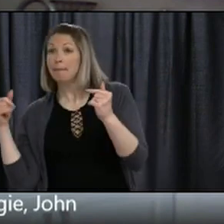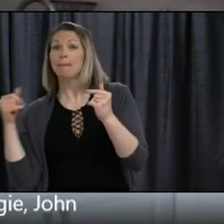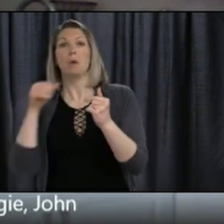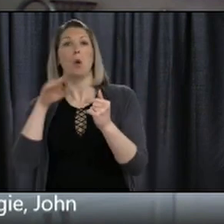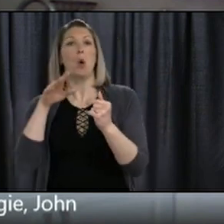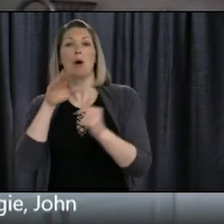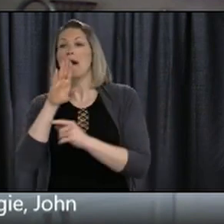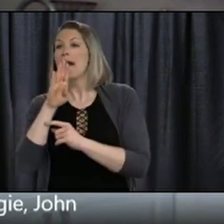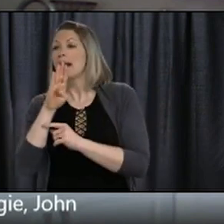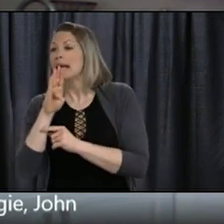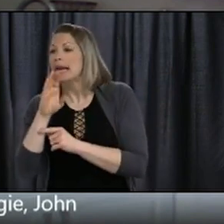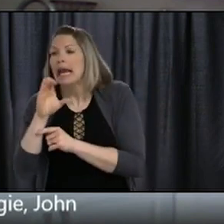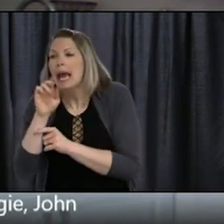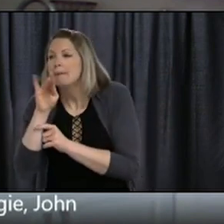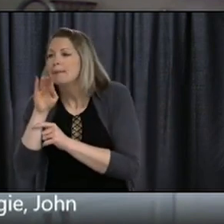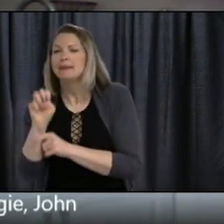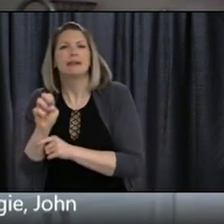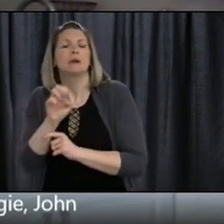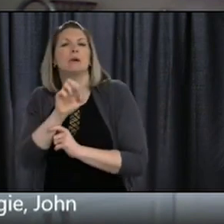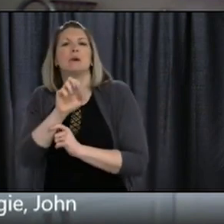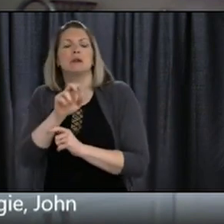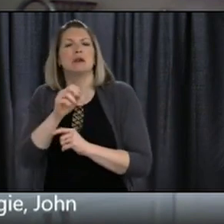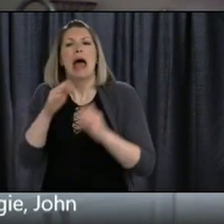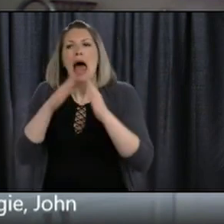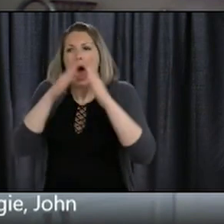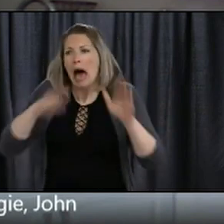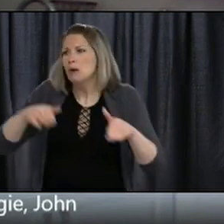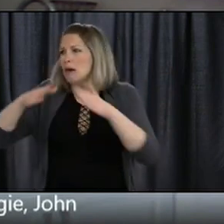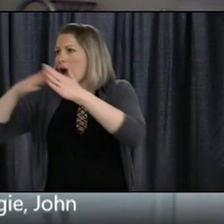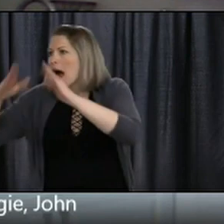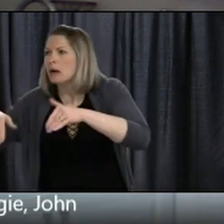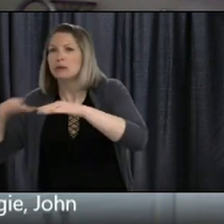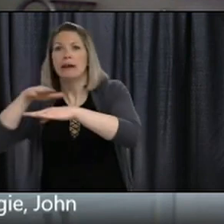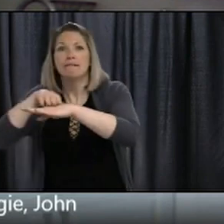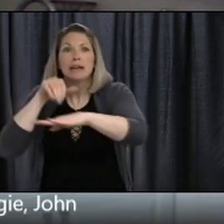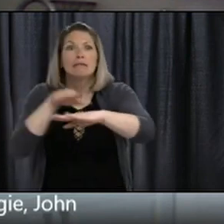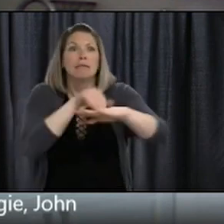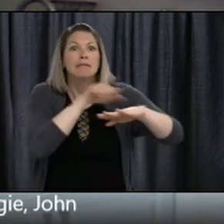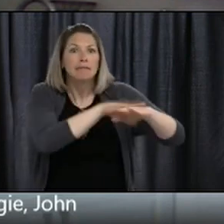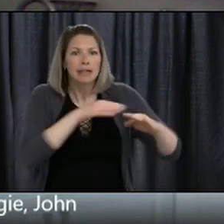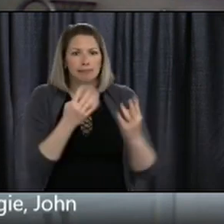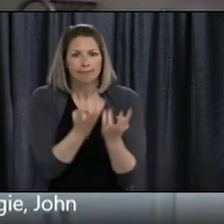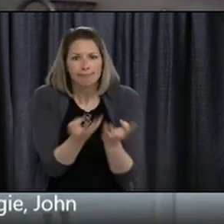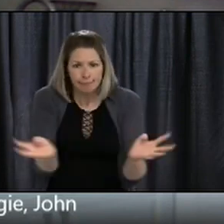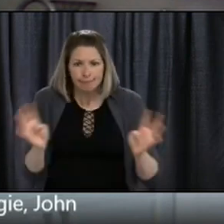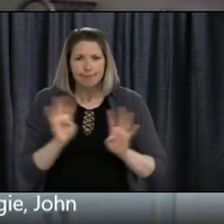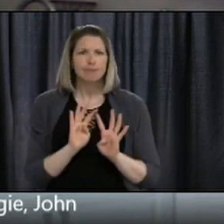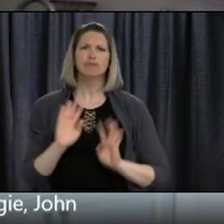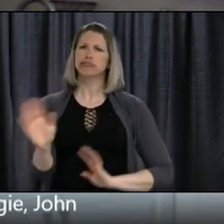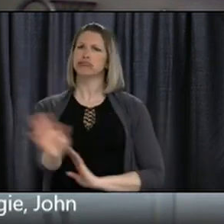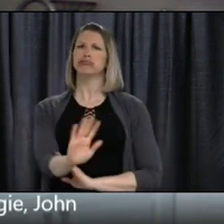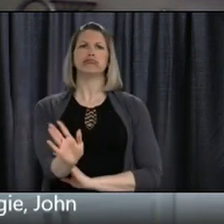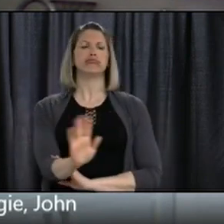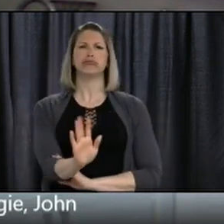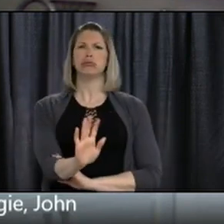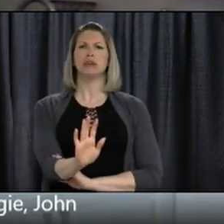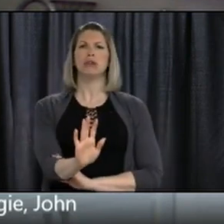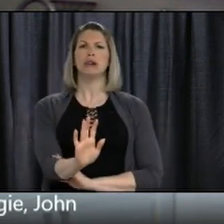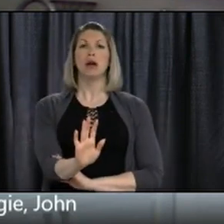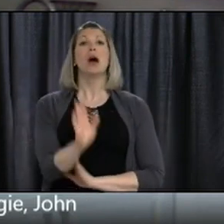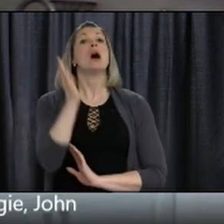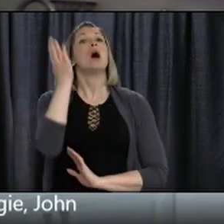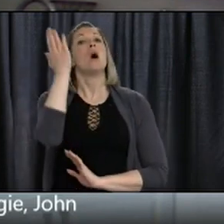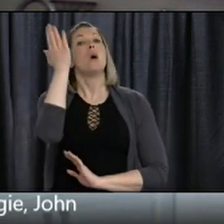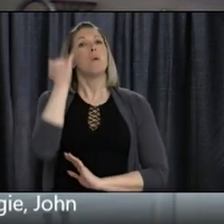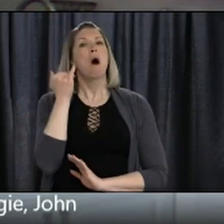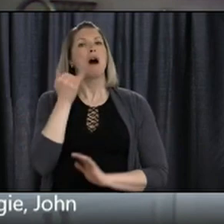distancing, and really, this will be our main tool as Newfoundlanders and Labradorians, right through all the alert phases